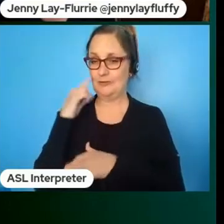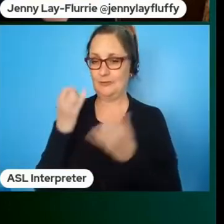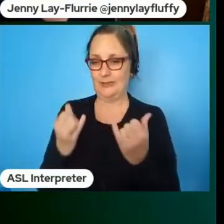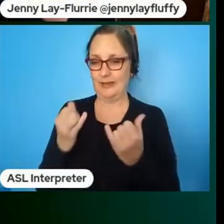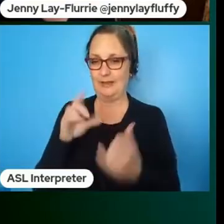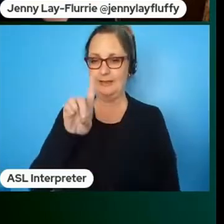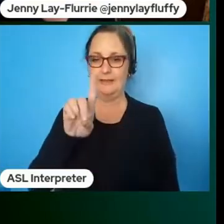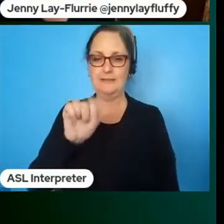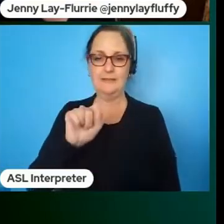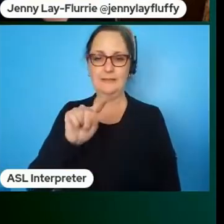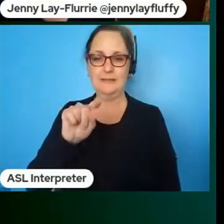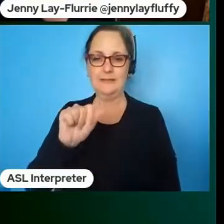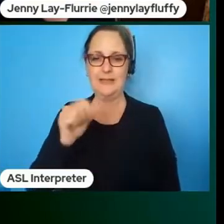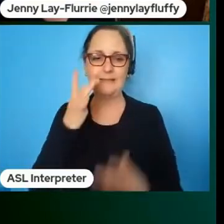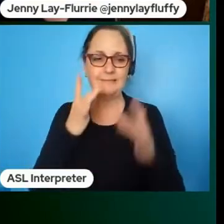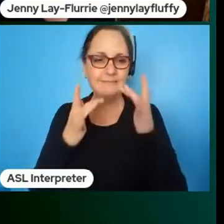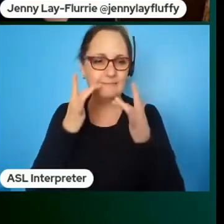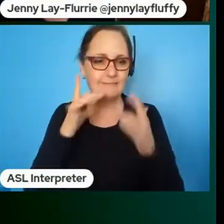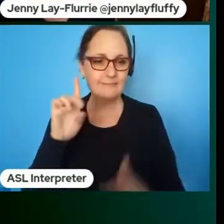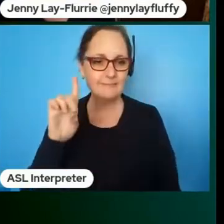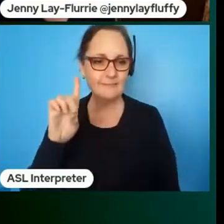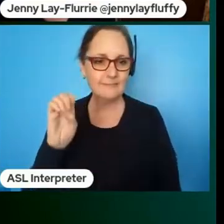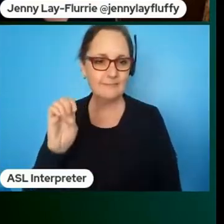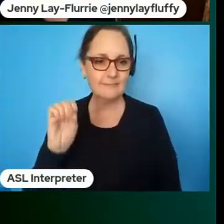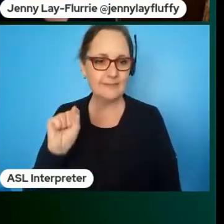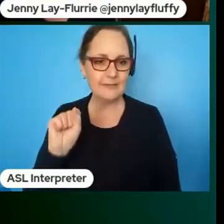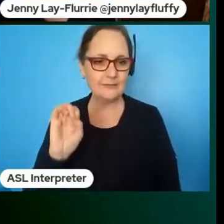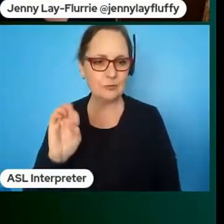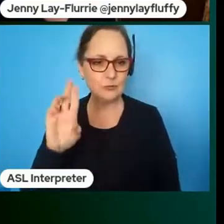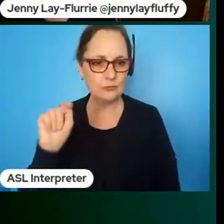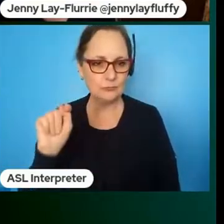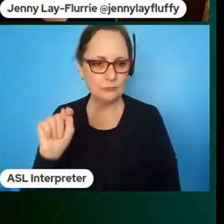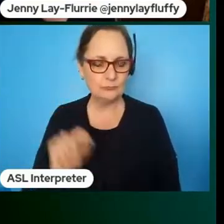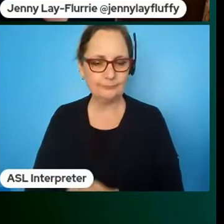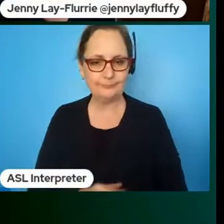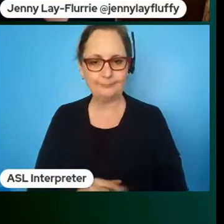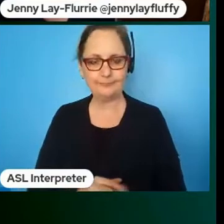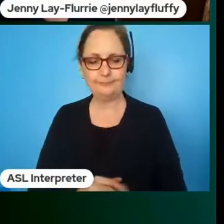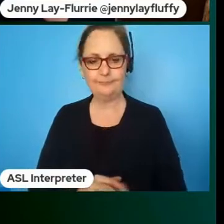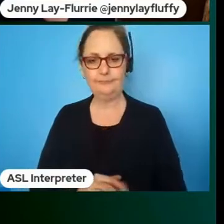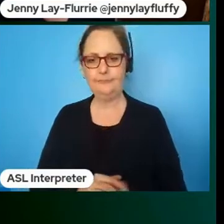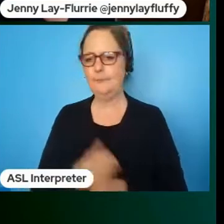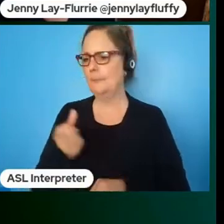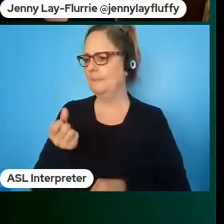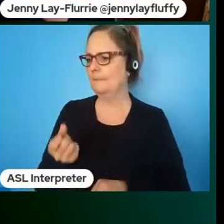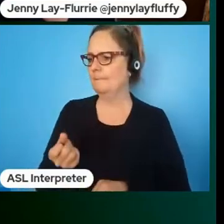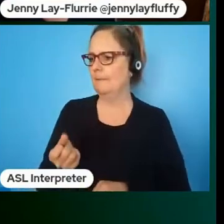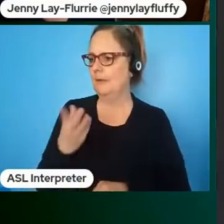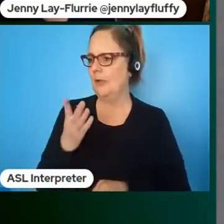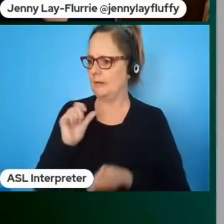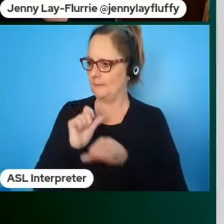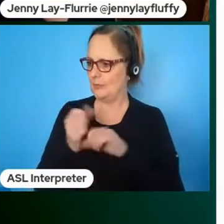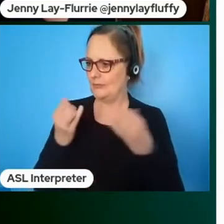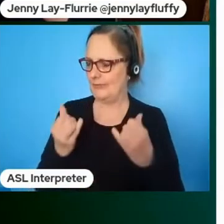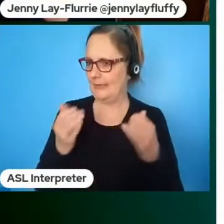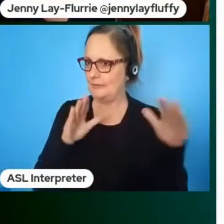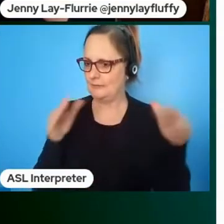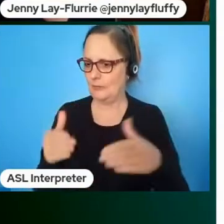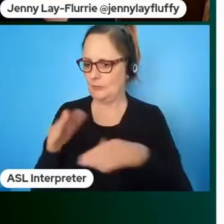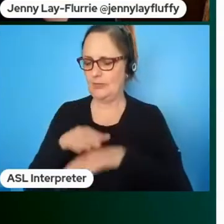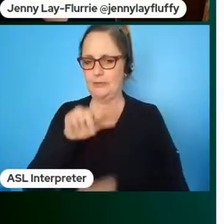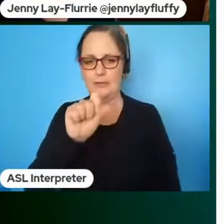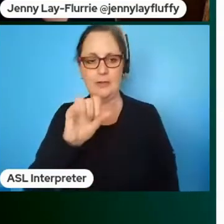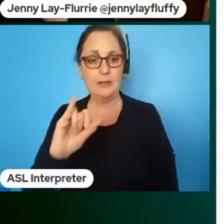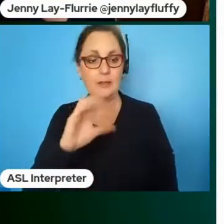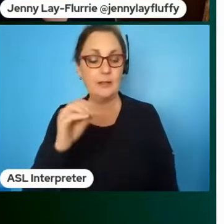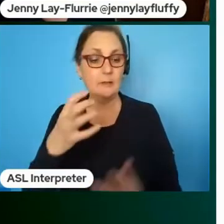of technology is moving towards artificial intelligence and machine learning it's